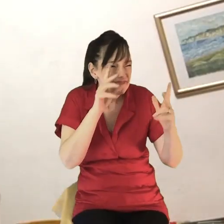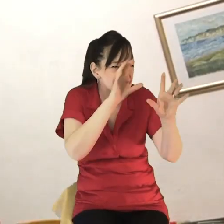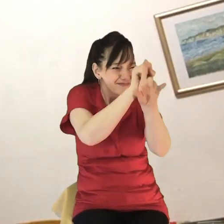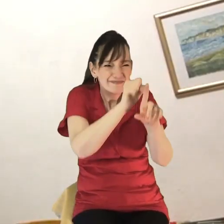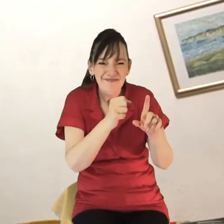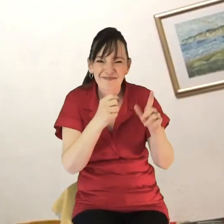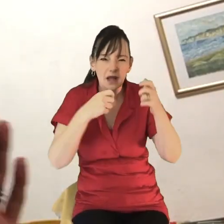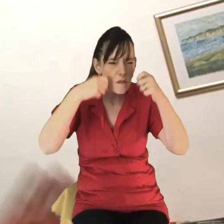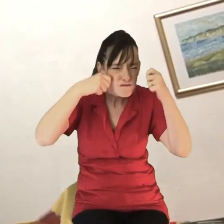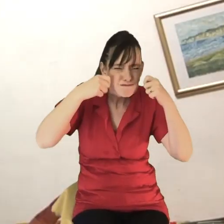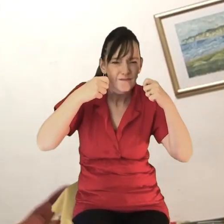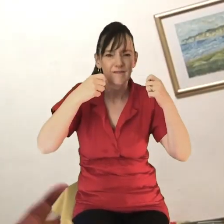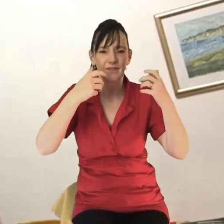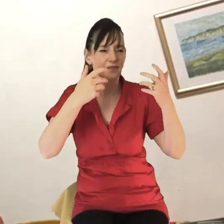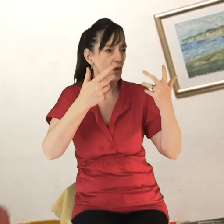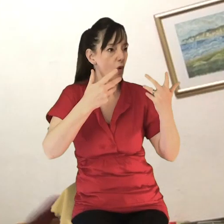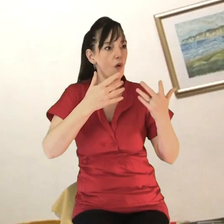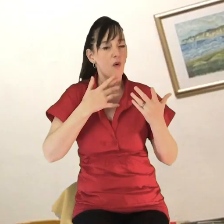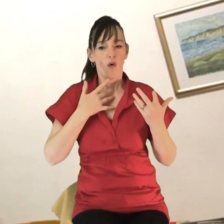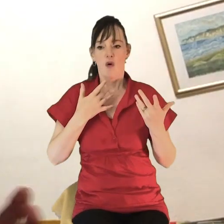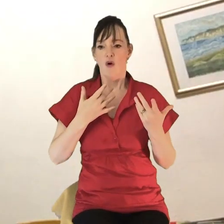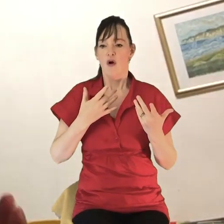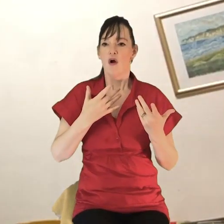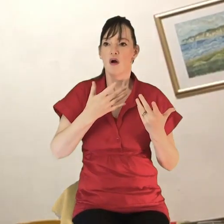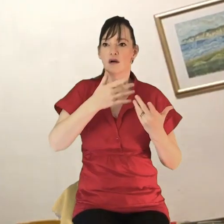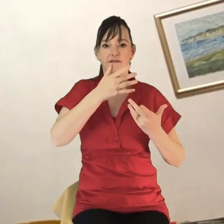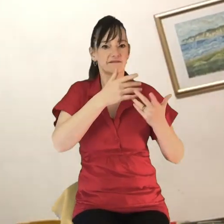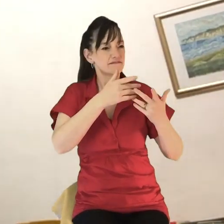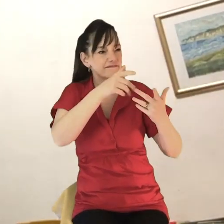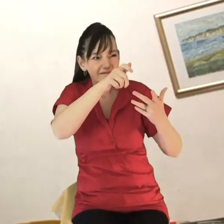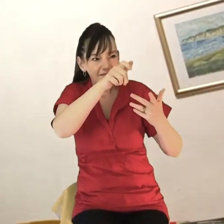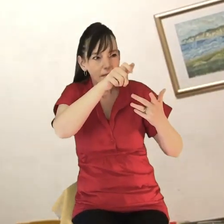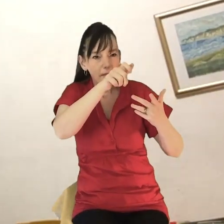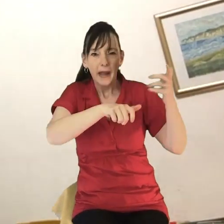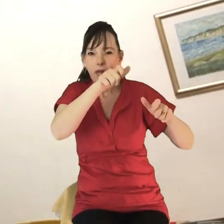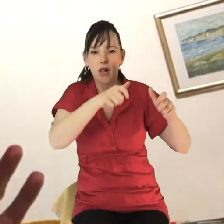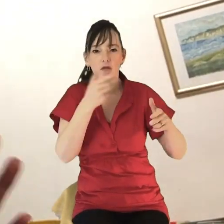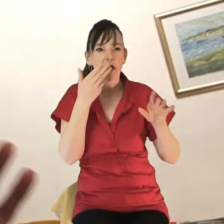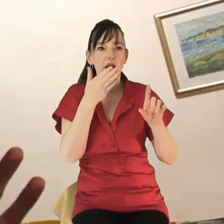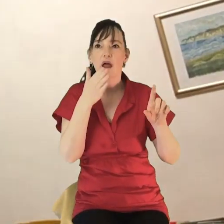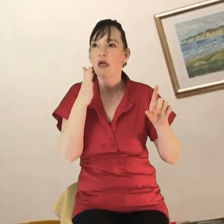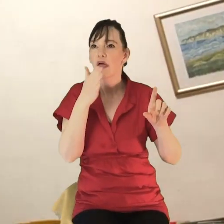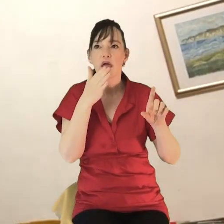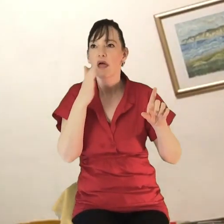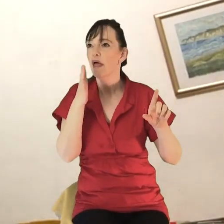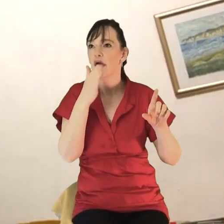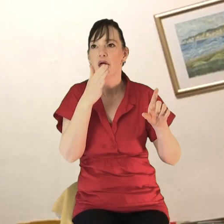times where you're perhaps just looking out, looking away or concentrating on something else. We found it quite hard to stay focused for